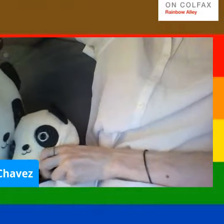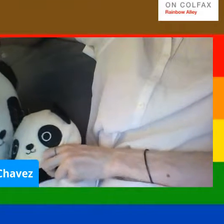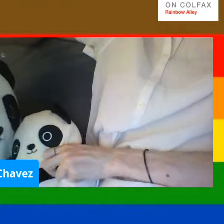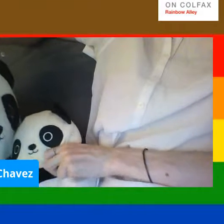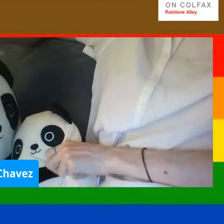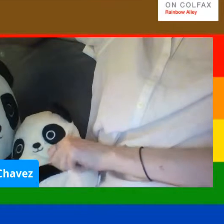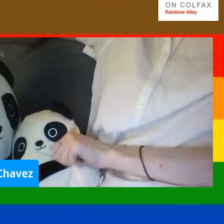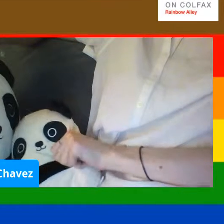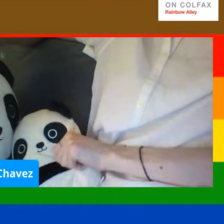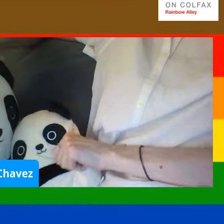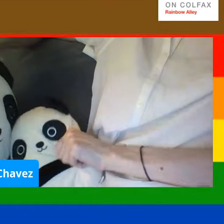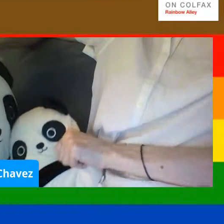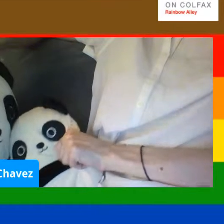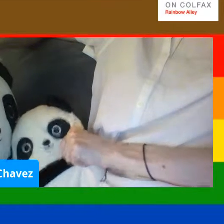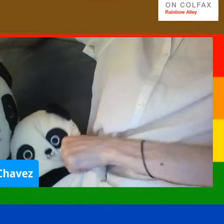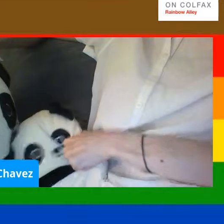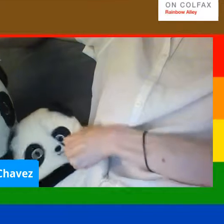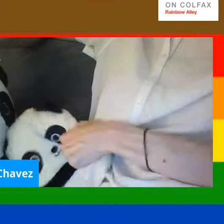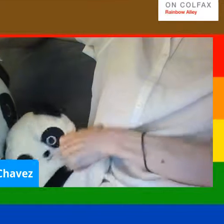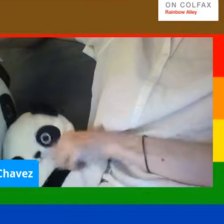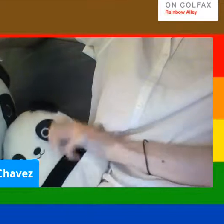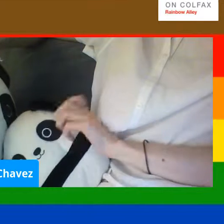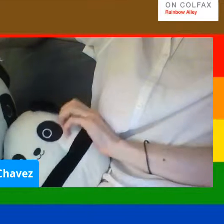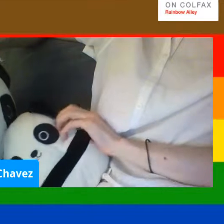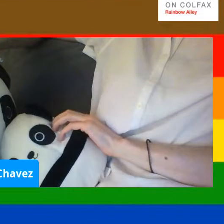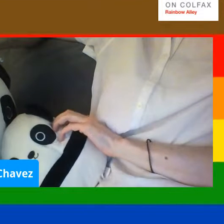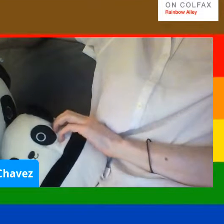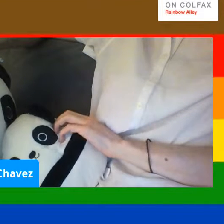Sorry, y'all.